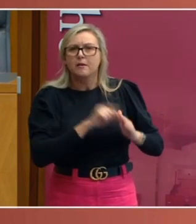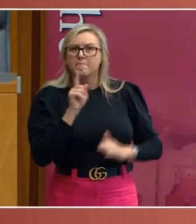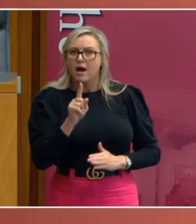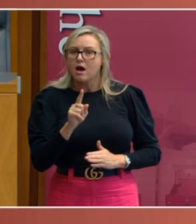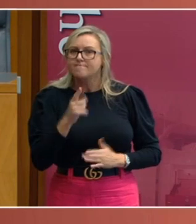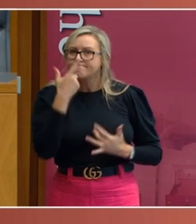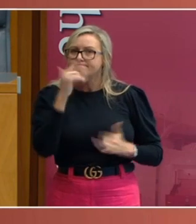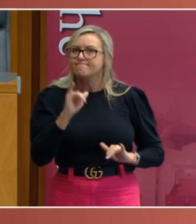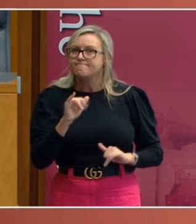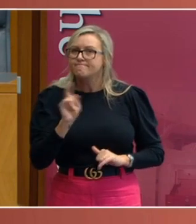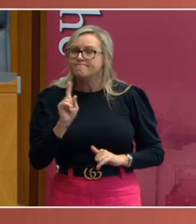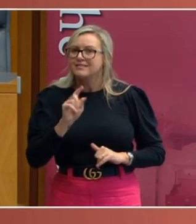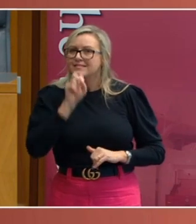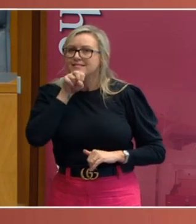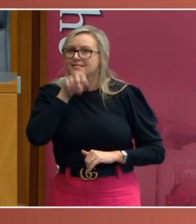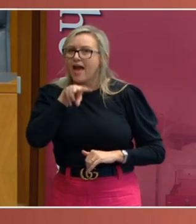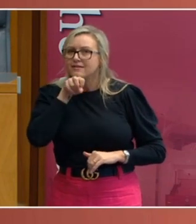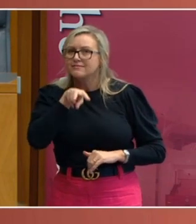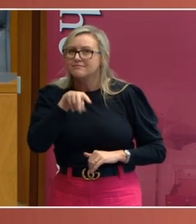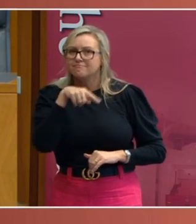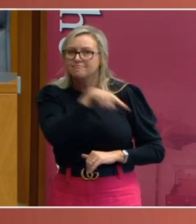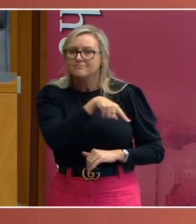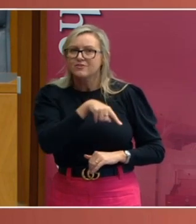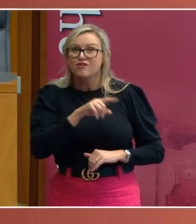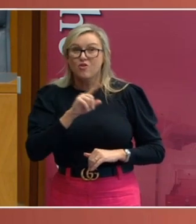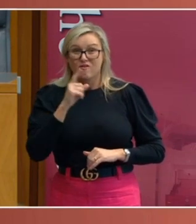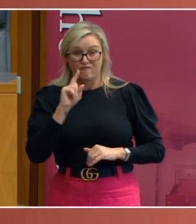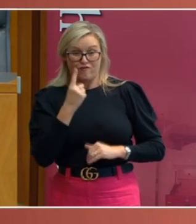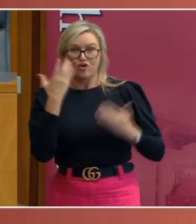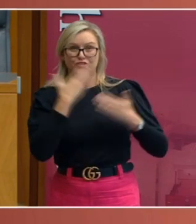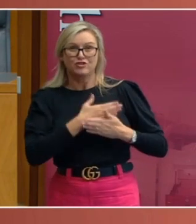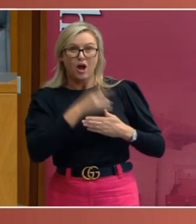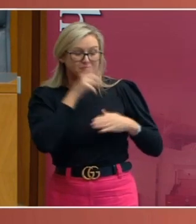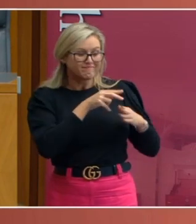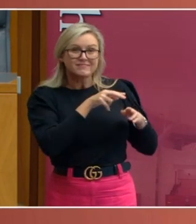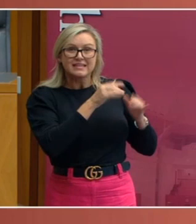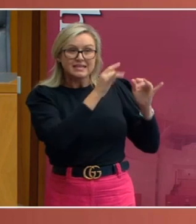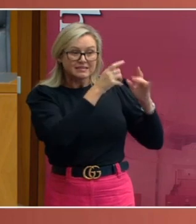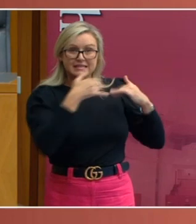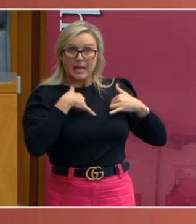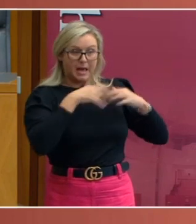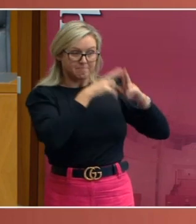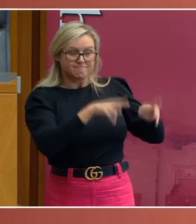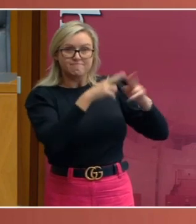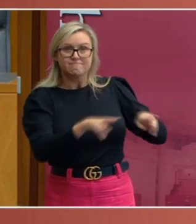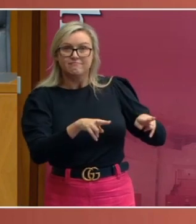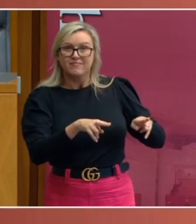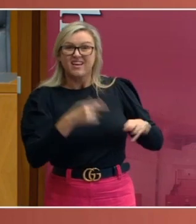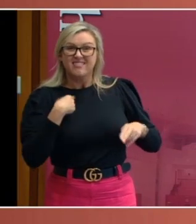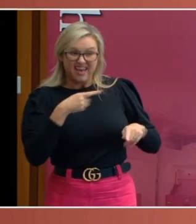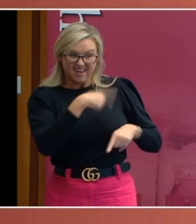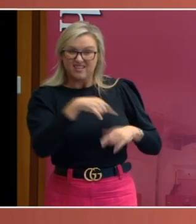On the very first night that they camped out there, the soldiers killed 67 poisonous snakes.